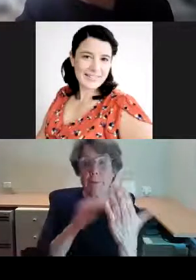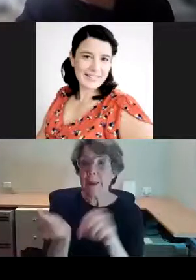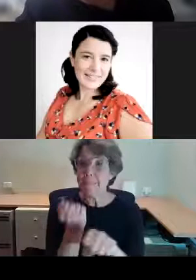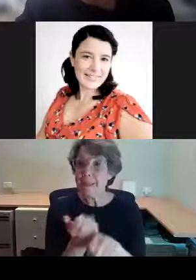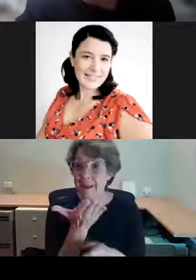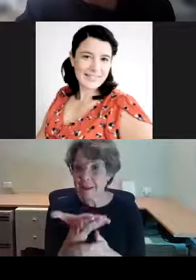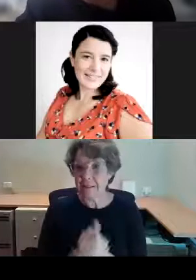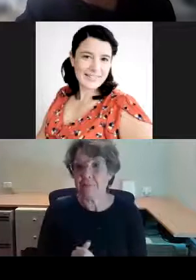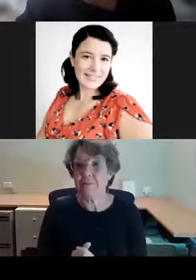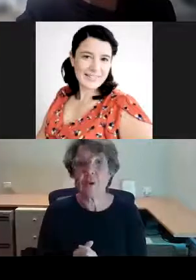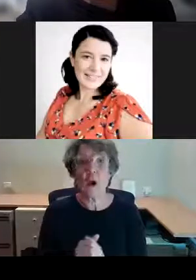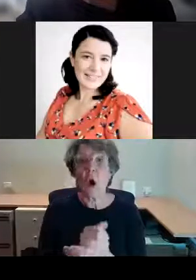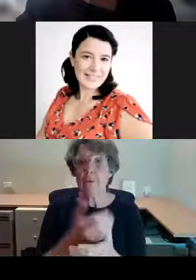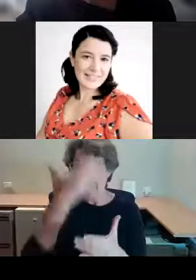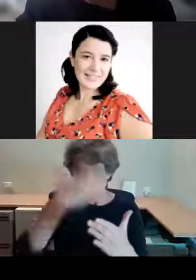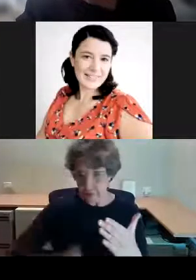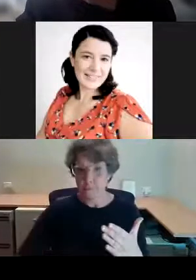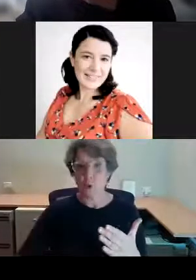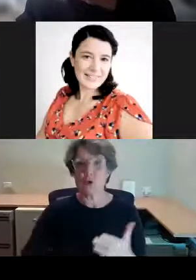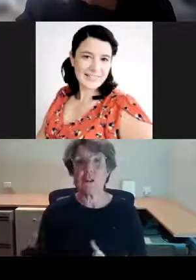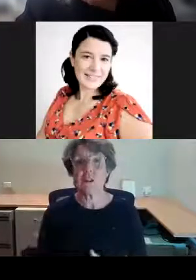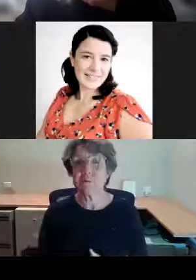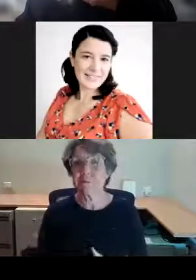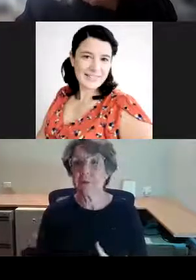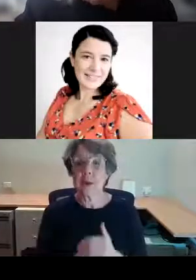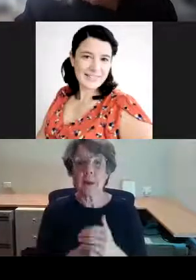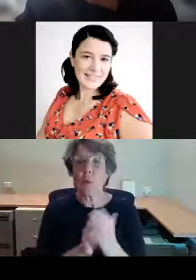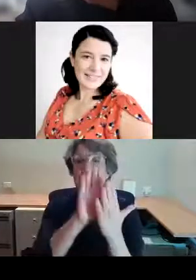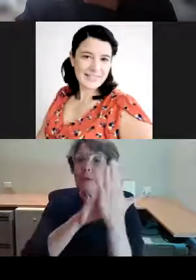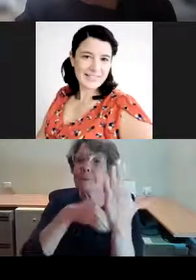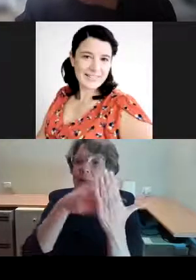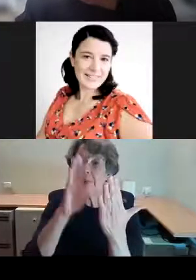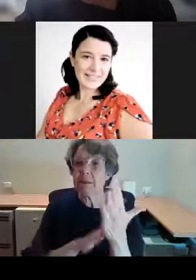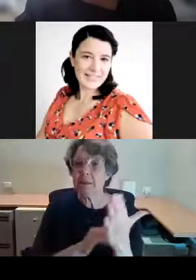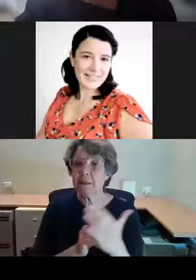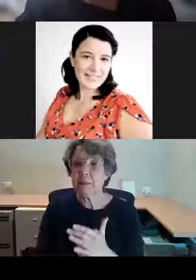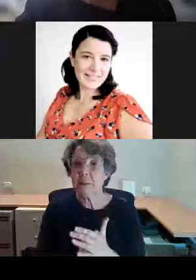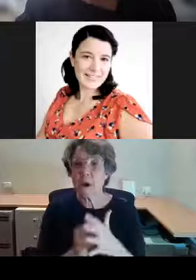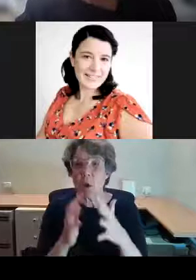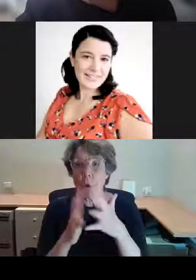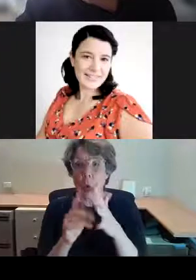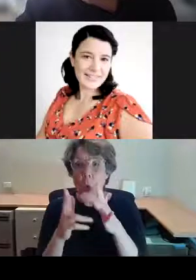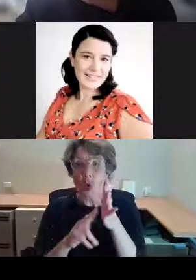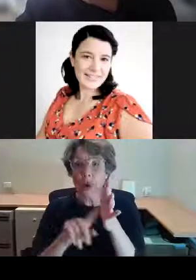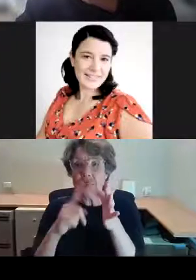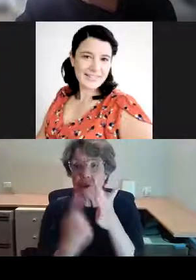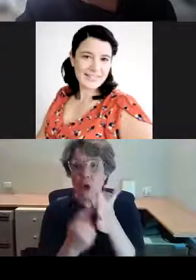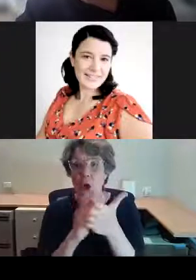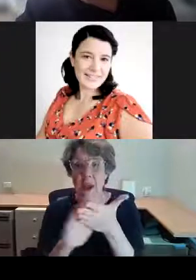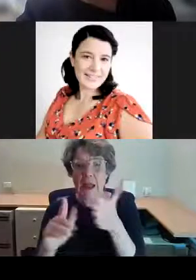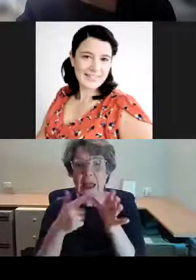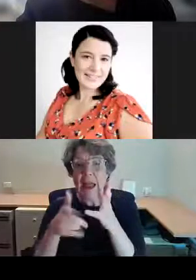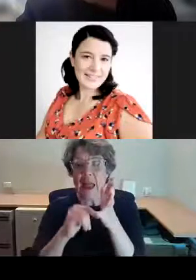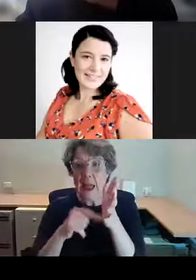this portrait. It was painted by Franz Winterhalter, who was one of Queen Victoria's favourite